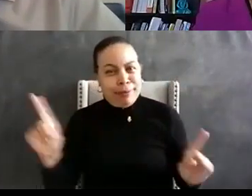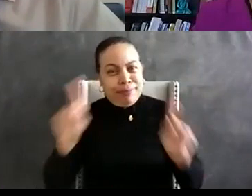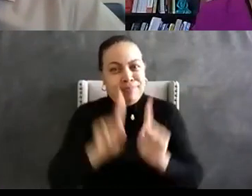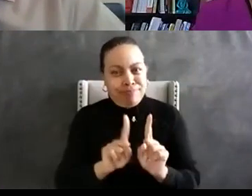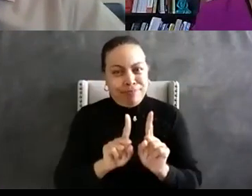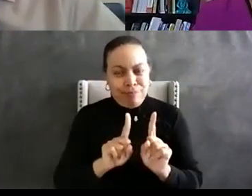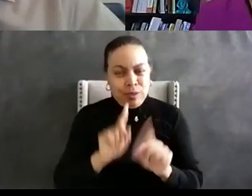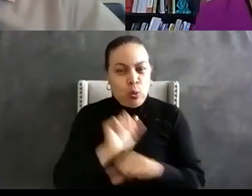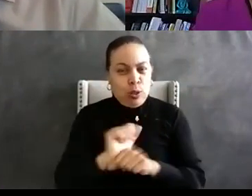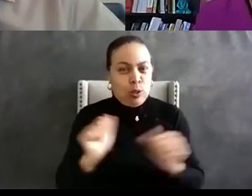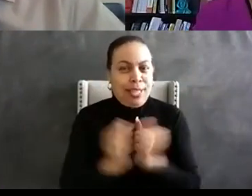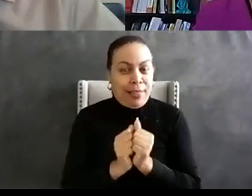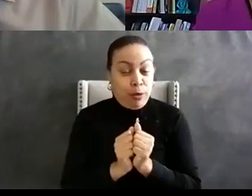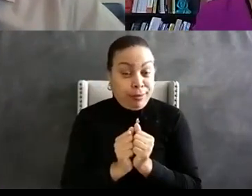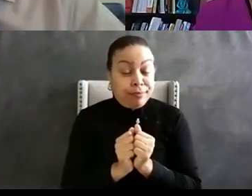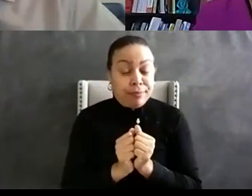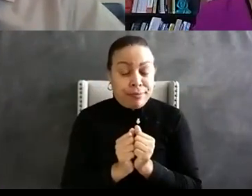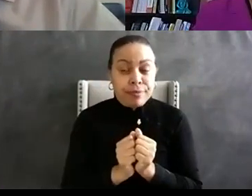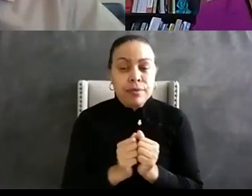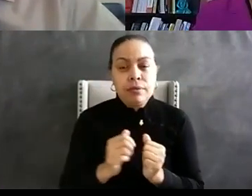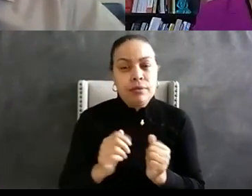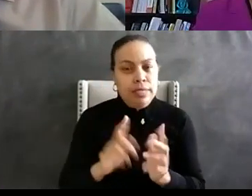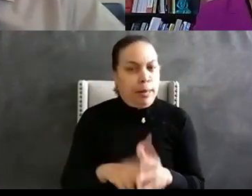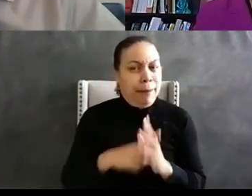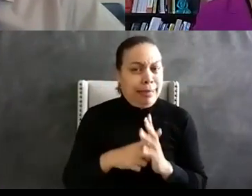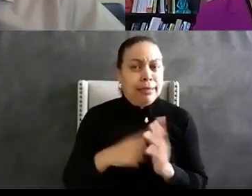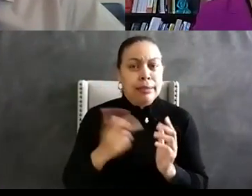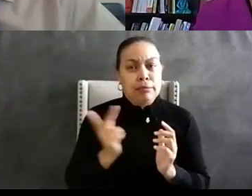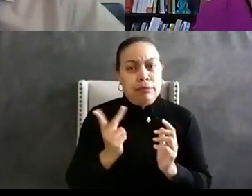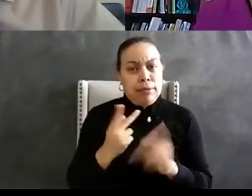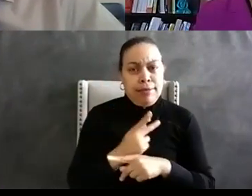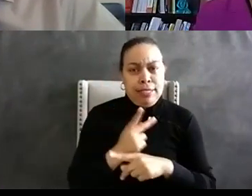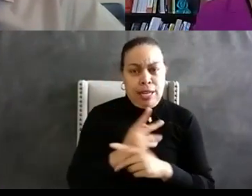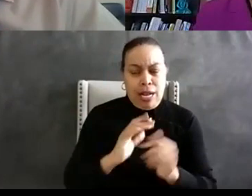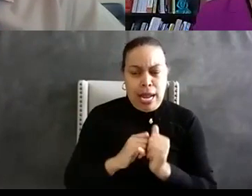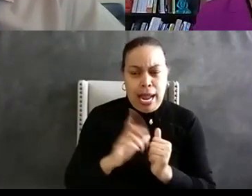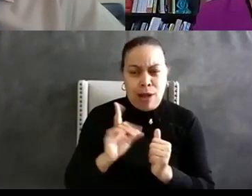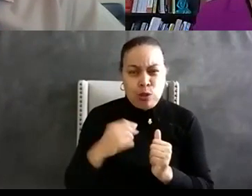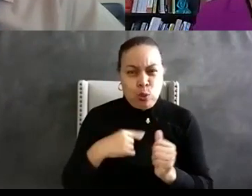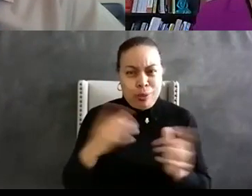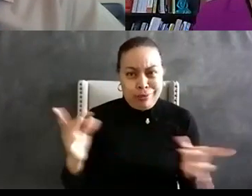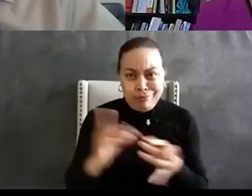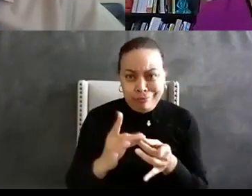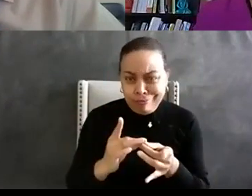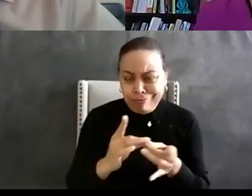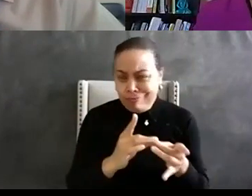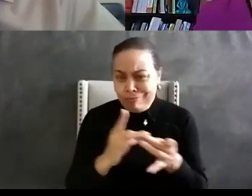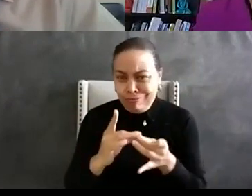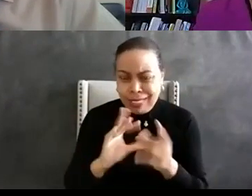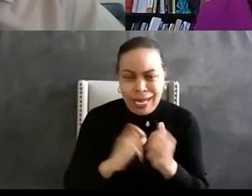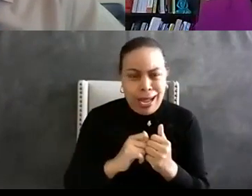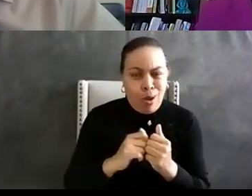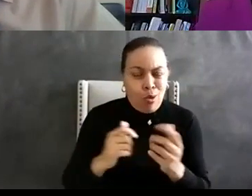early on we had to figure out how is it that um how do we bridge each other how do we how do we uh